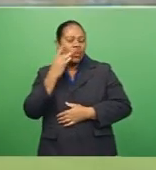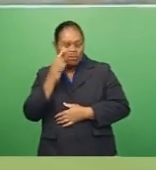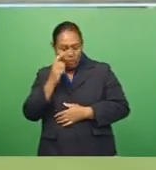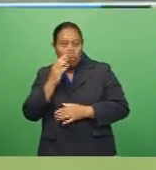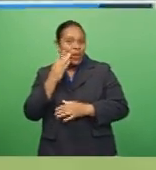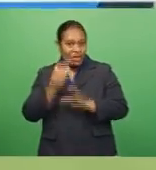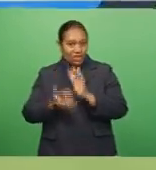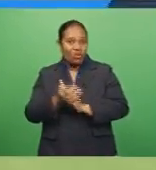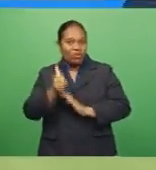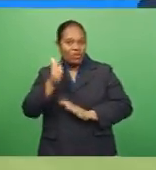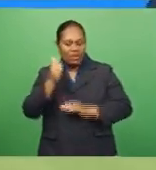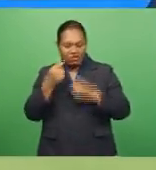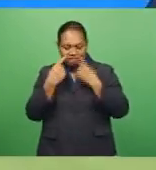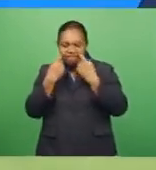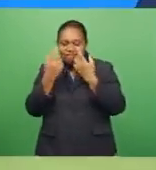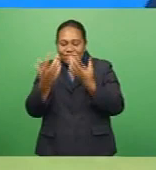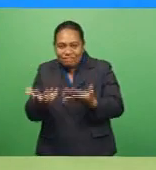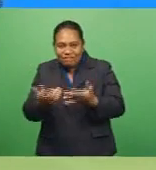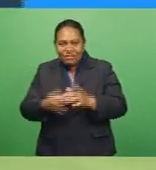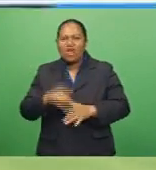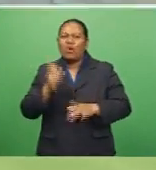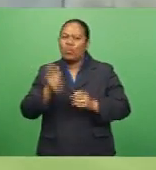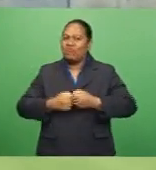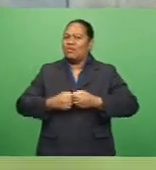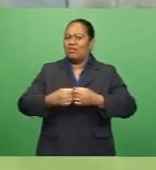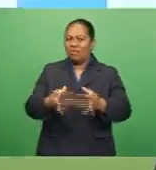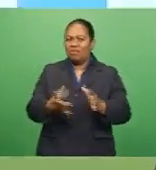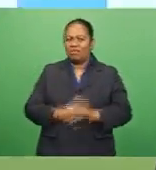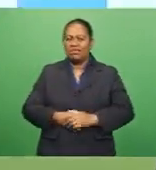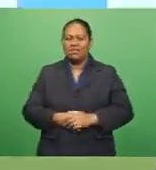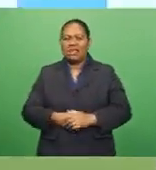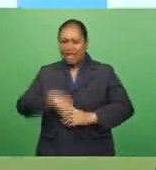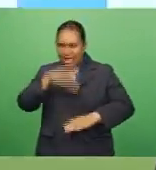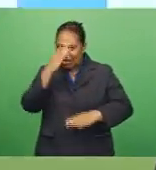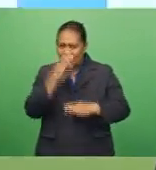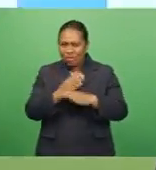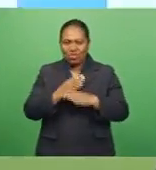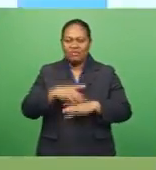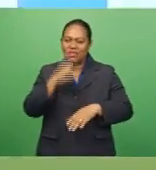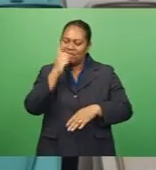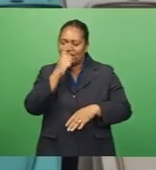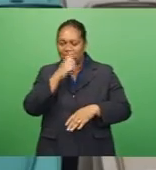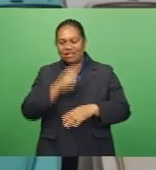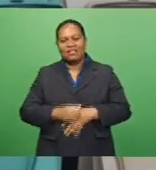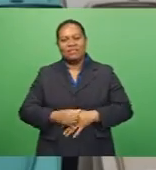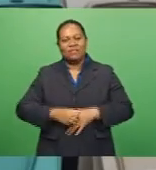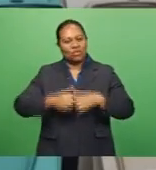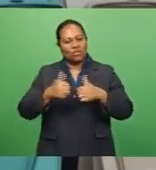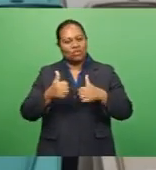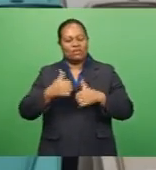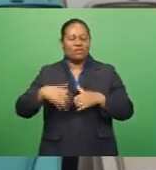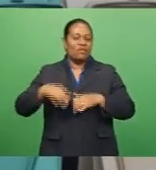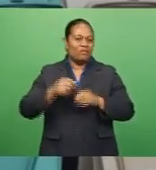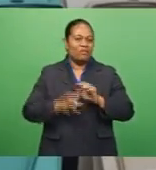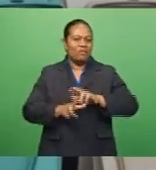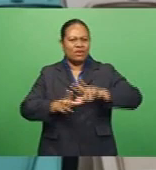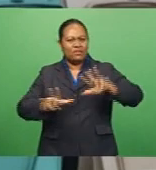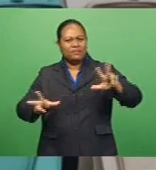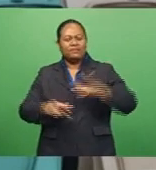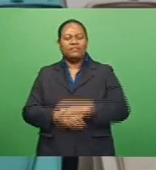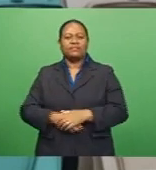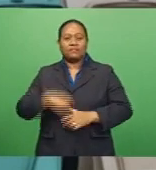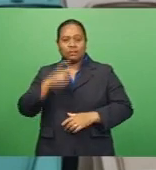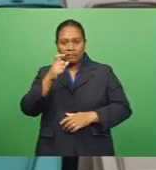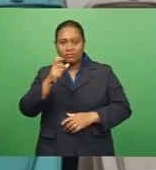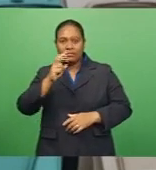rebuild whatever we have lost. It's inspiration and hope for all the people of Vanuolevu. Lombasa now has five CVC